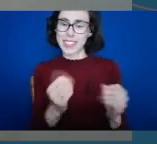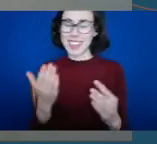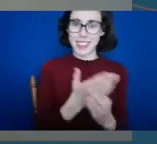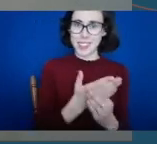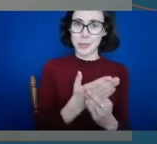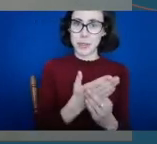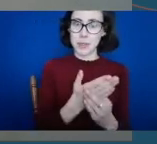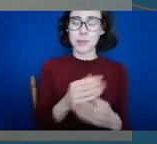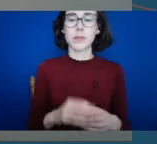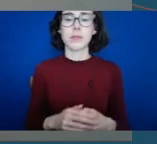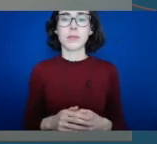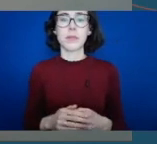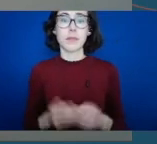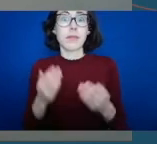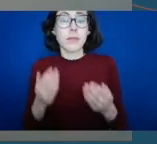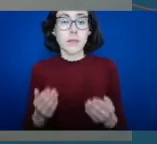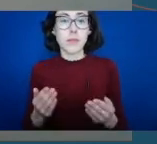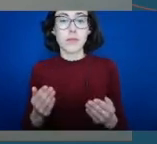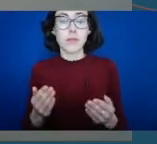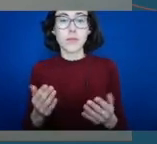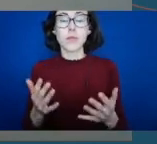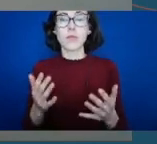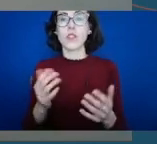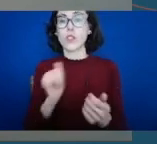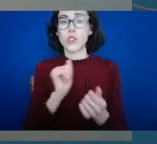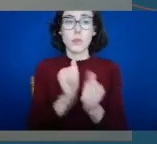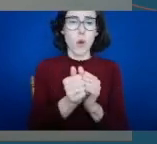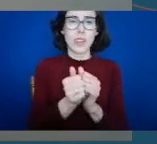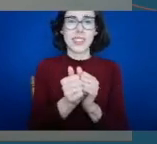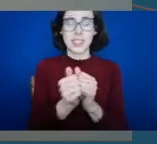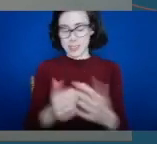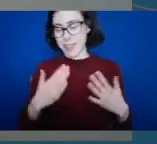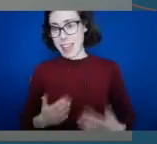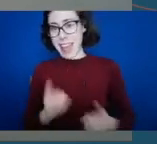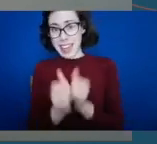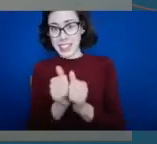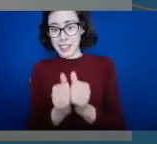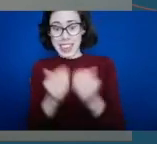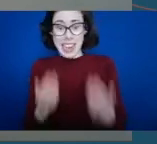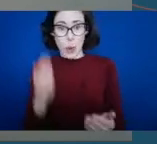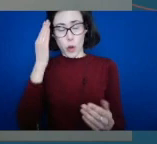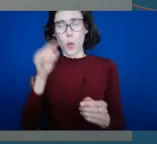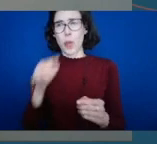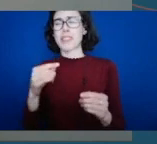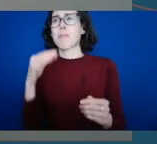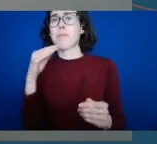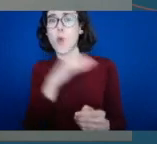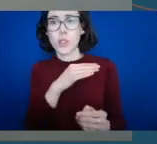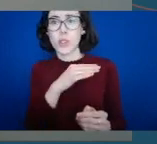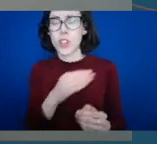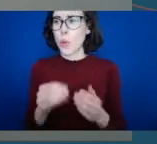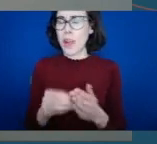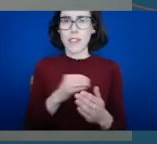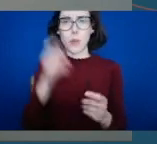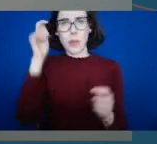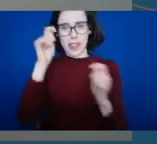activity has gained a higher platform of importance, we must seize this opportunity as a sector. We must re-evaluate how we